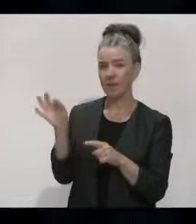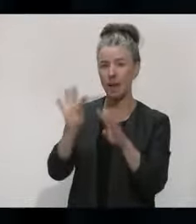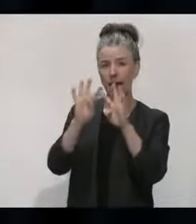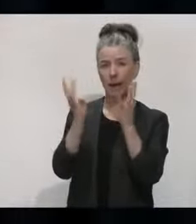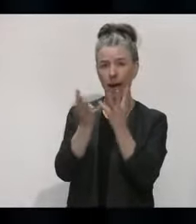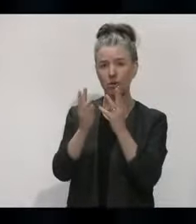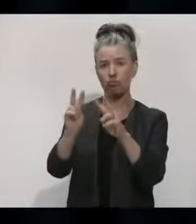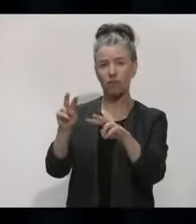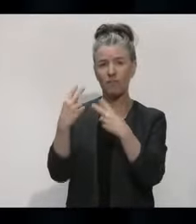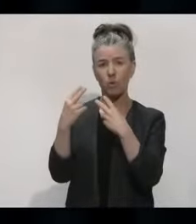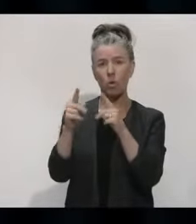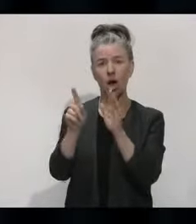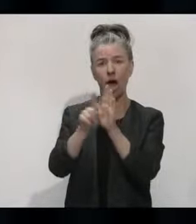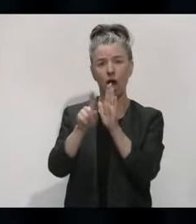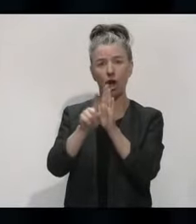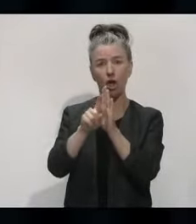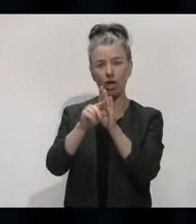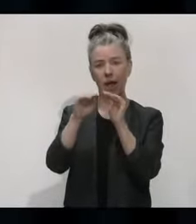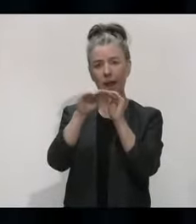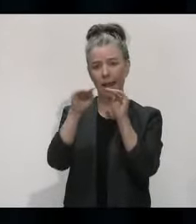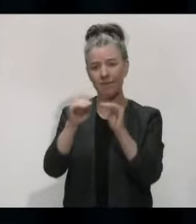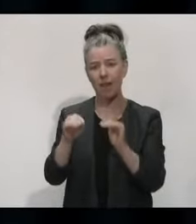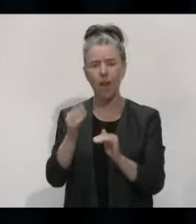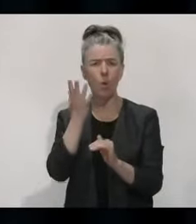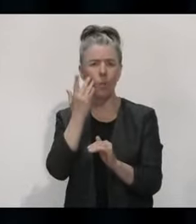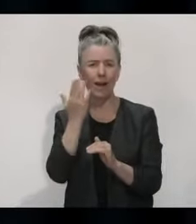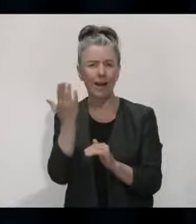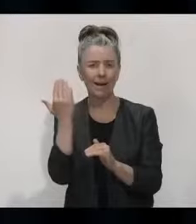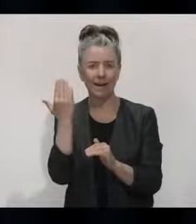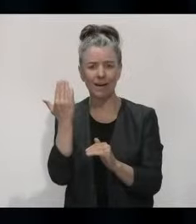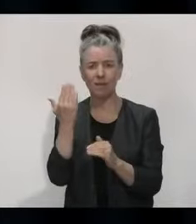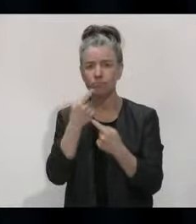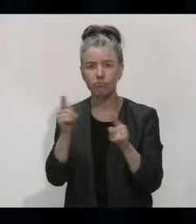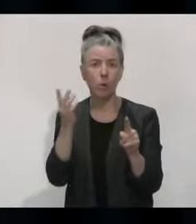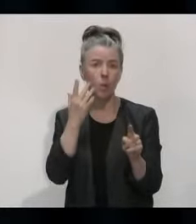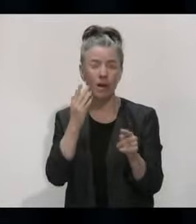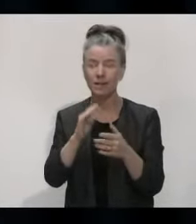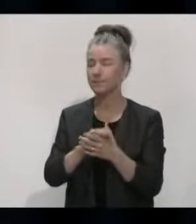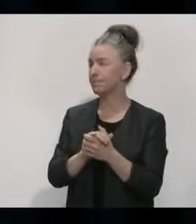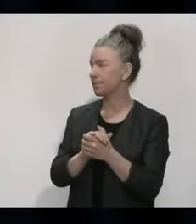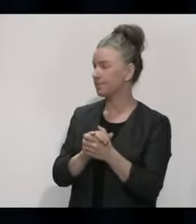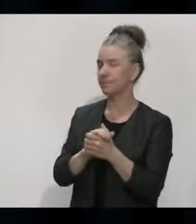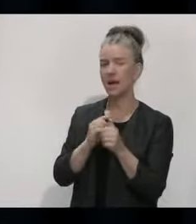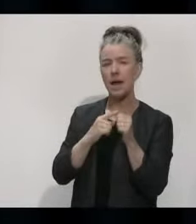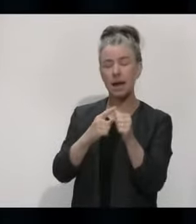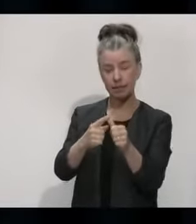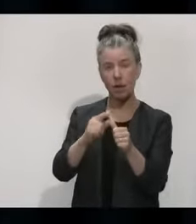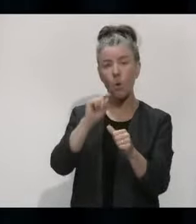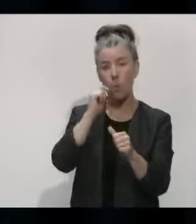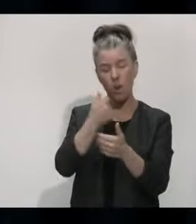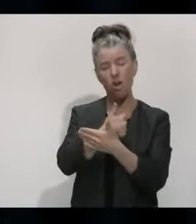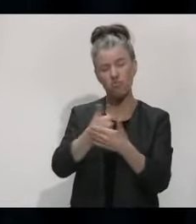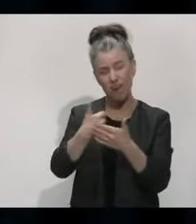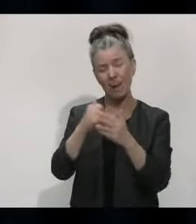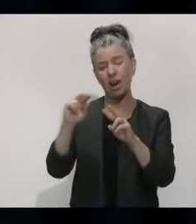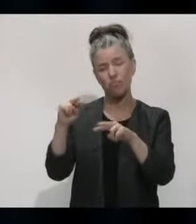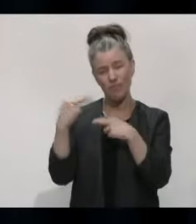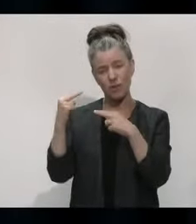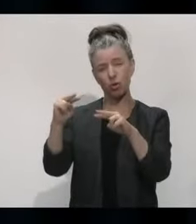public know the outcome of that? Oh, look, Cabinet will be looking at them regularly for as long as the alert levels are in place.